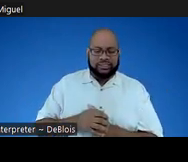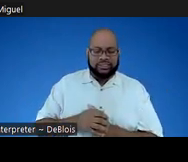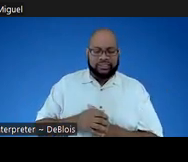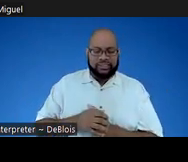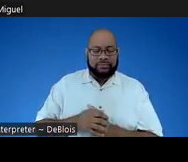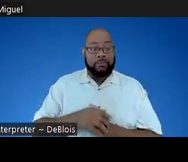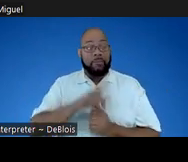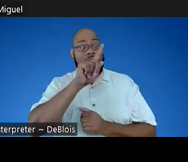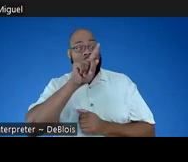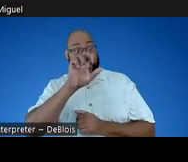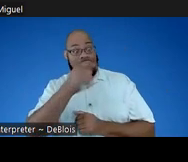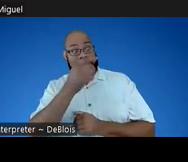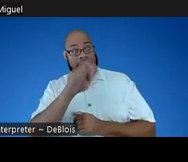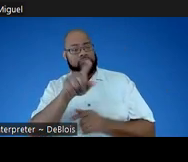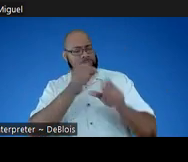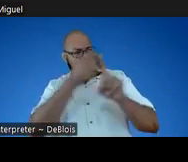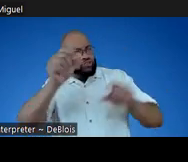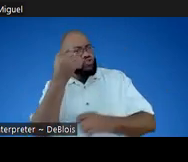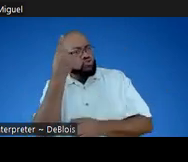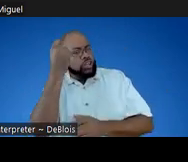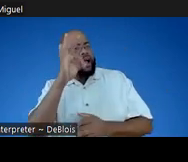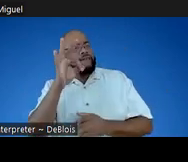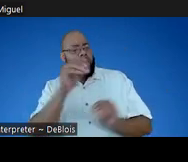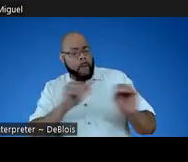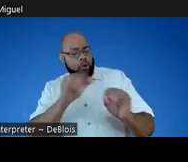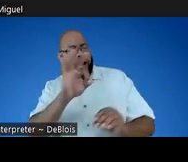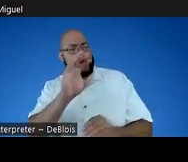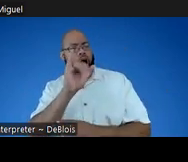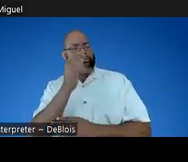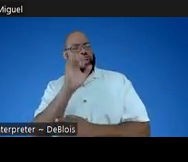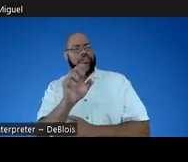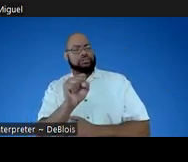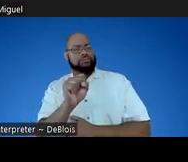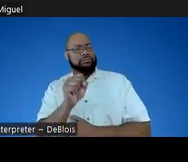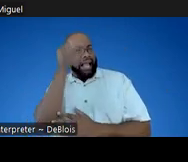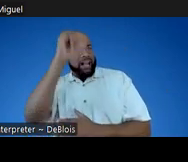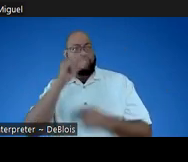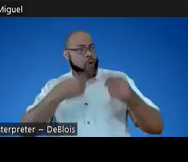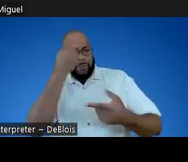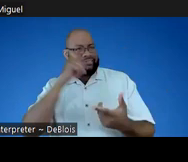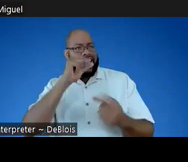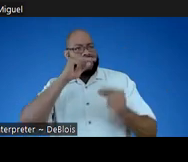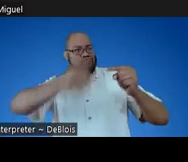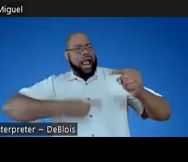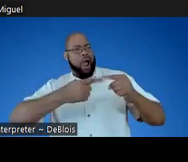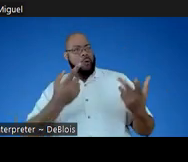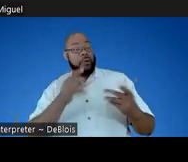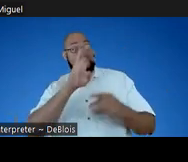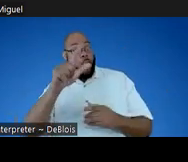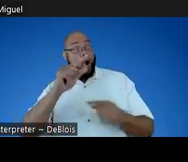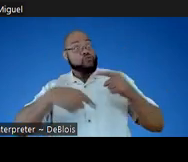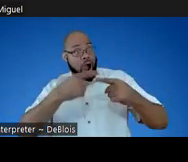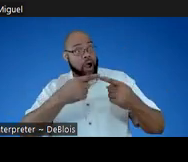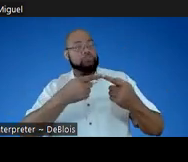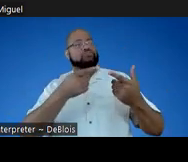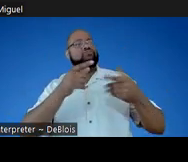Kingston then expands his understanding of the motion of objects. Cows don't roll because they aren't round, but balls do because